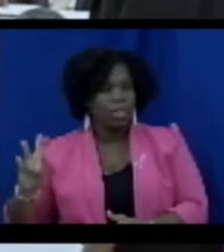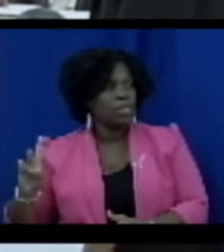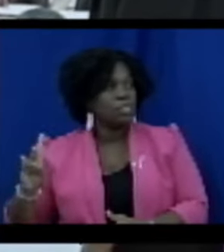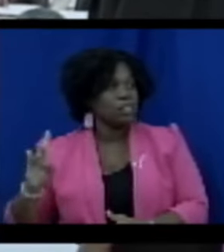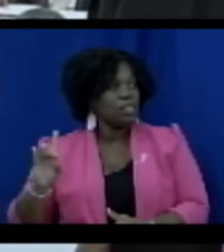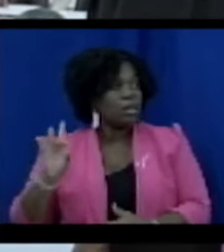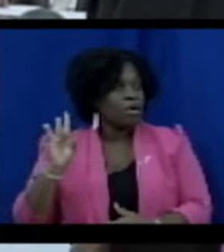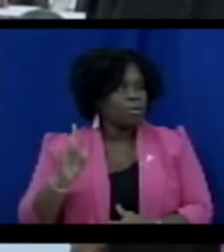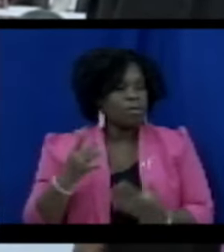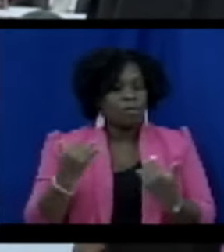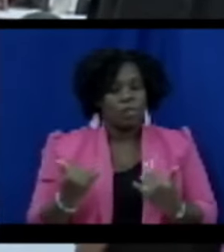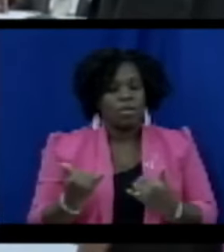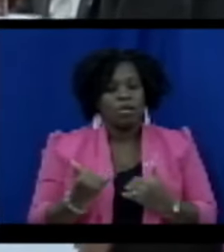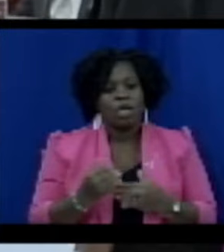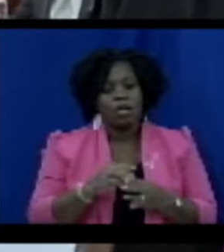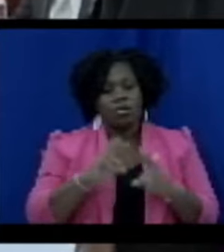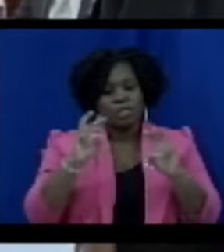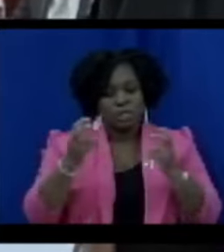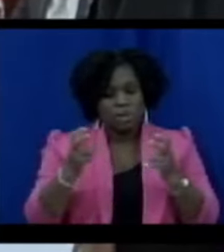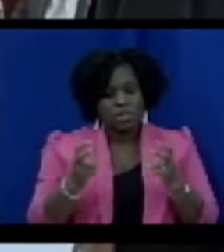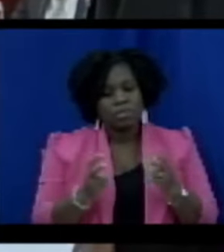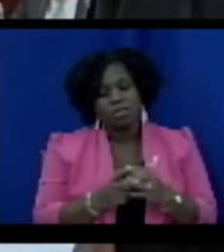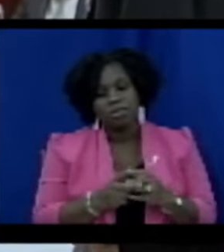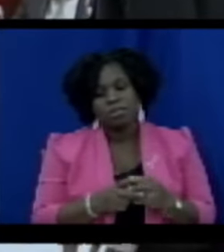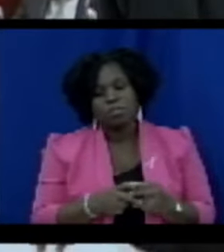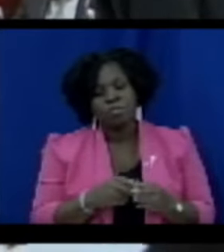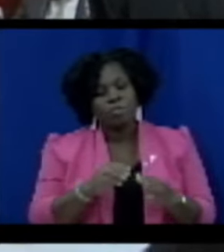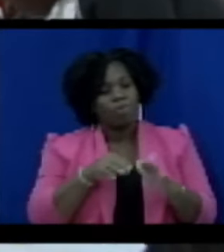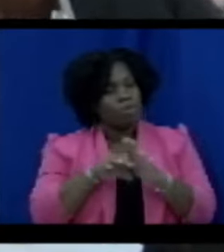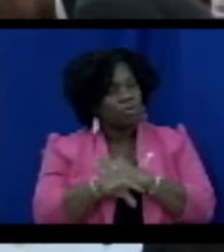the Proceeds of Crime Amendment Bill 2023.